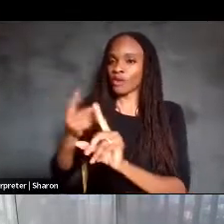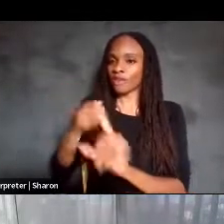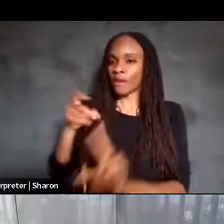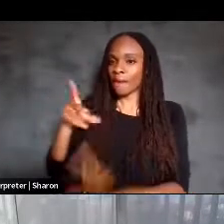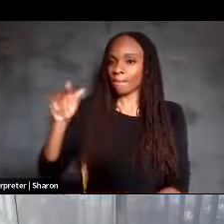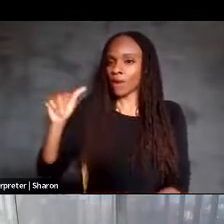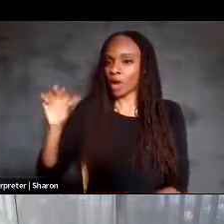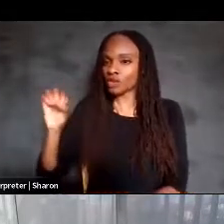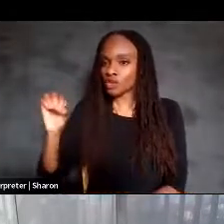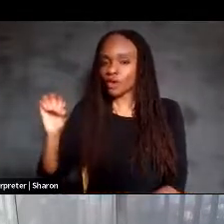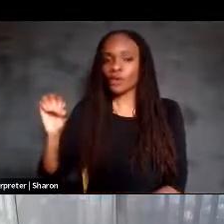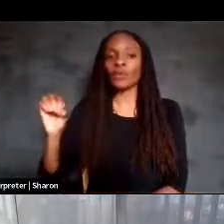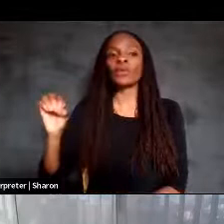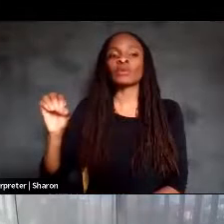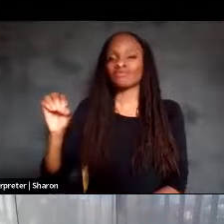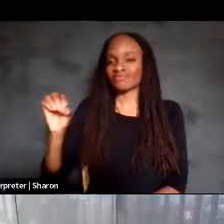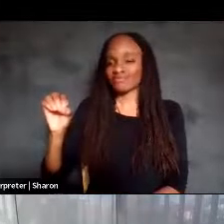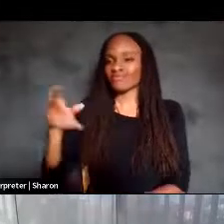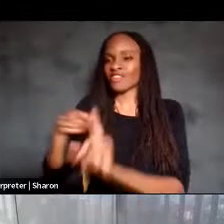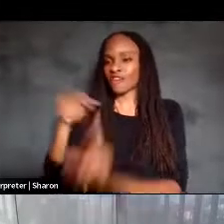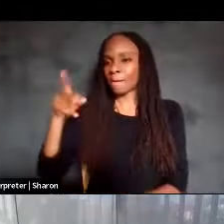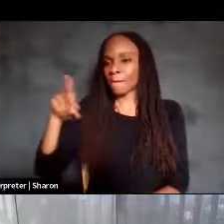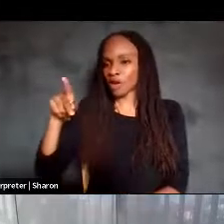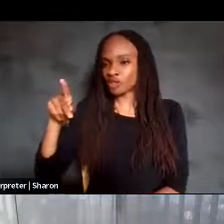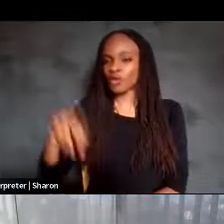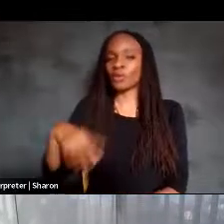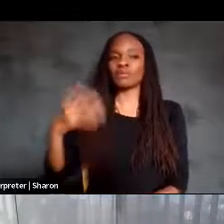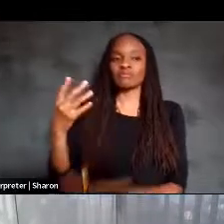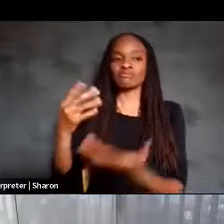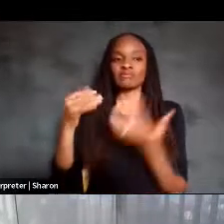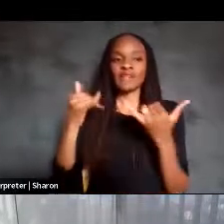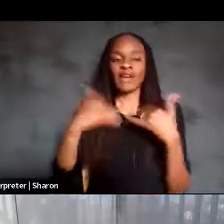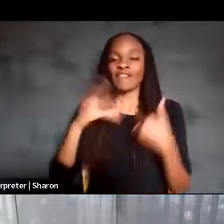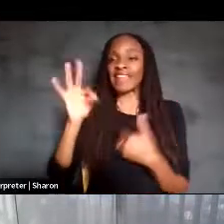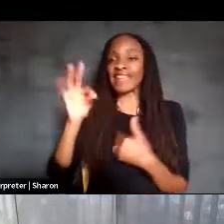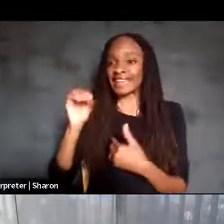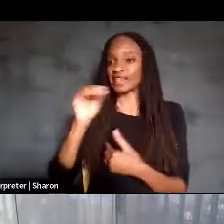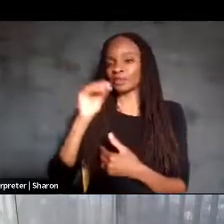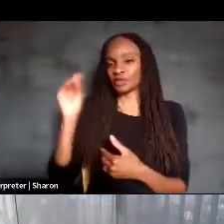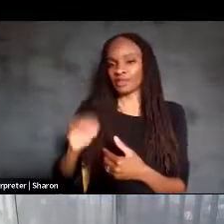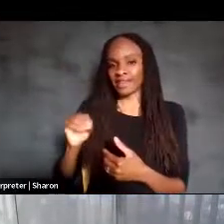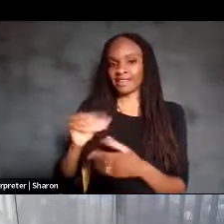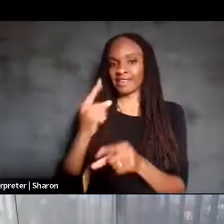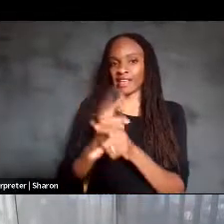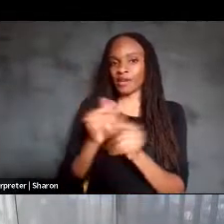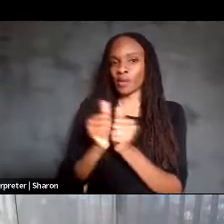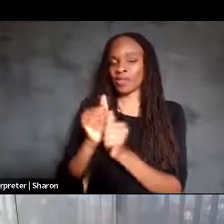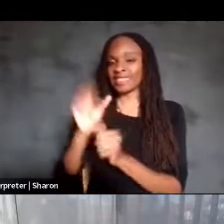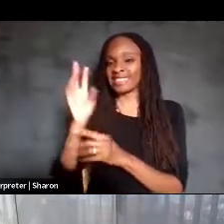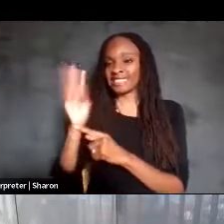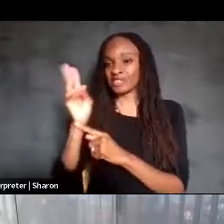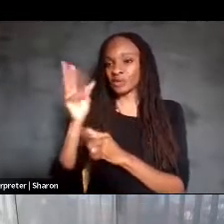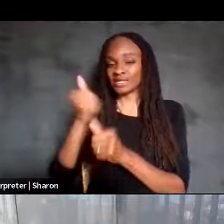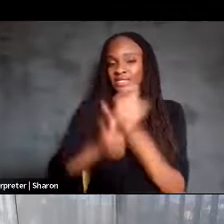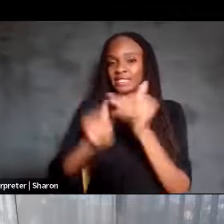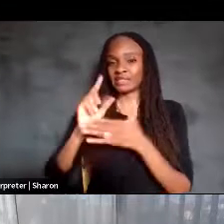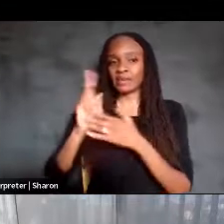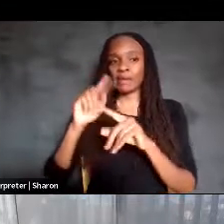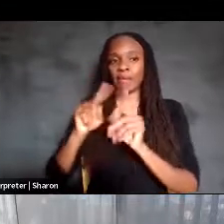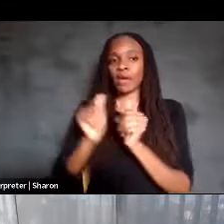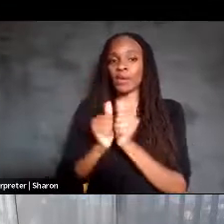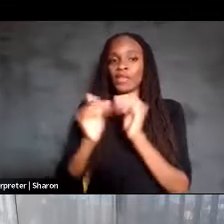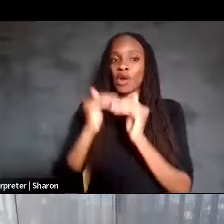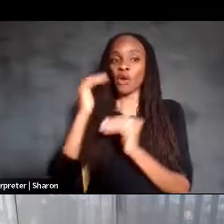then get at about 90% accuracy at six words per minute. But now with over a thousand possible words in the vocabulary.